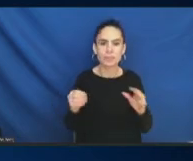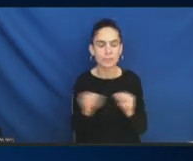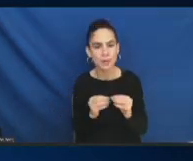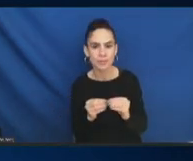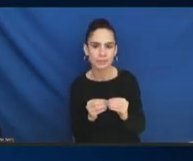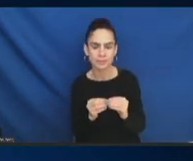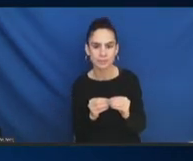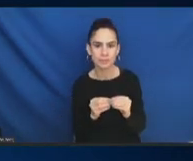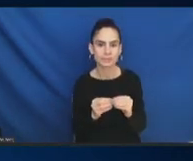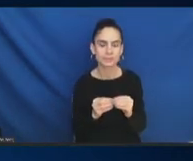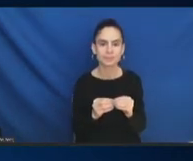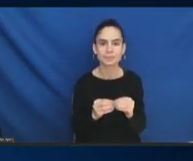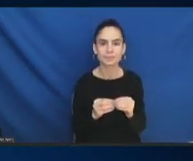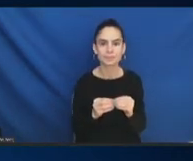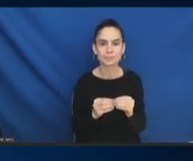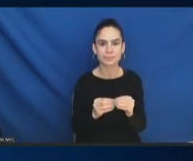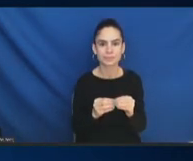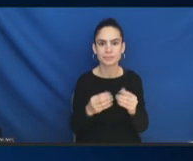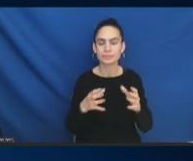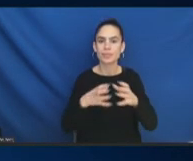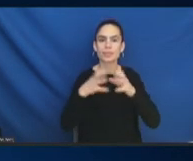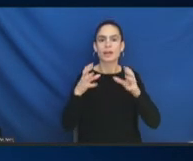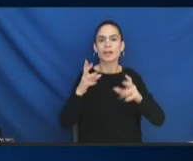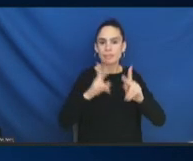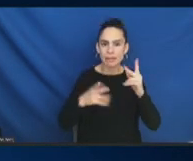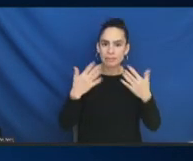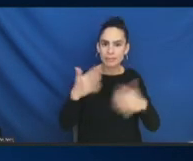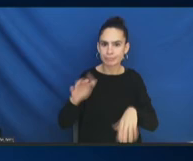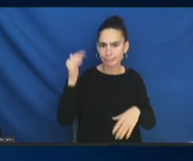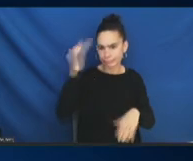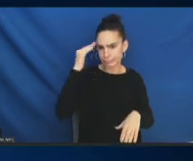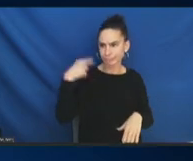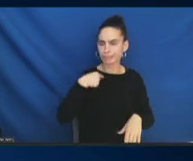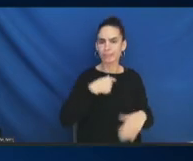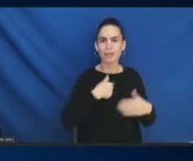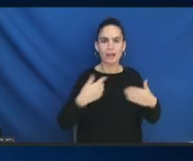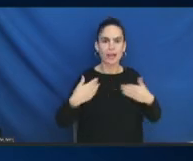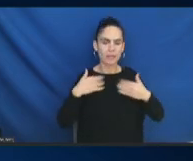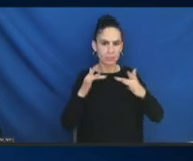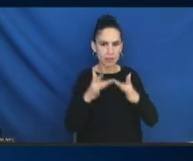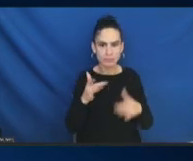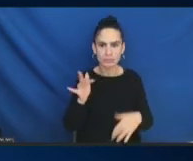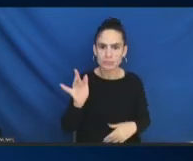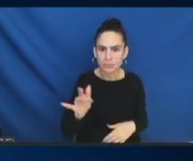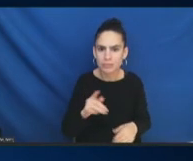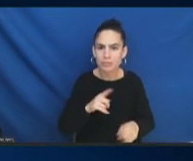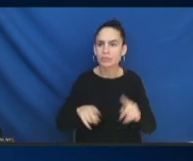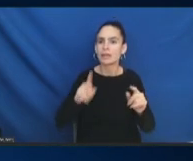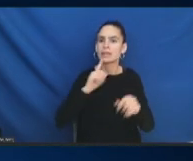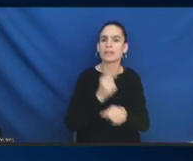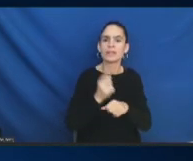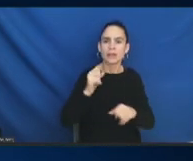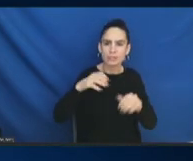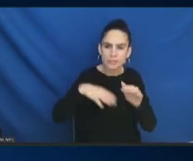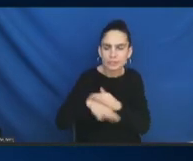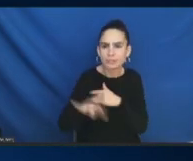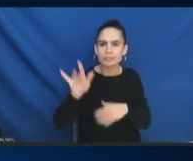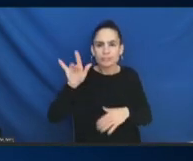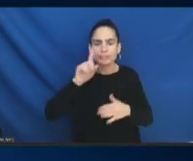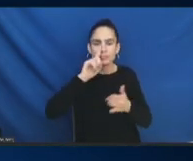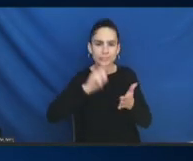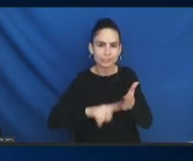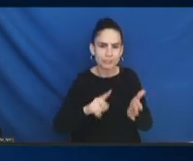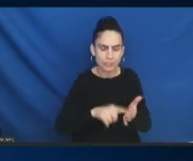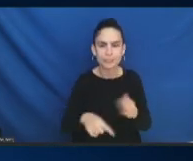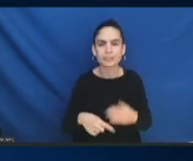lot of people to know that there is a website to go to and to be able to actually get there. And so, I'm curious about the,